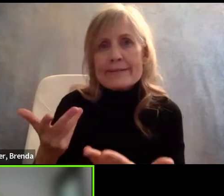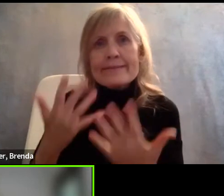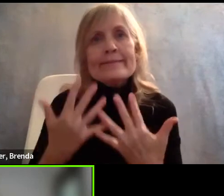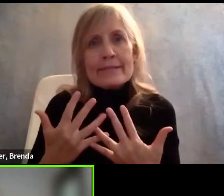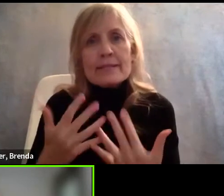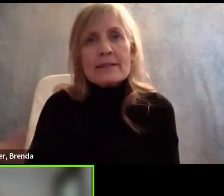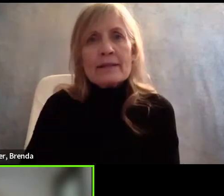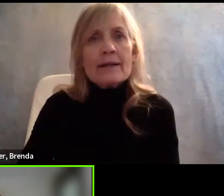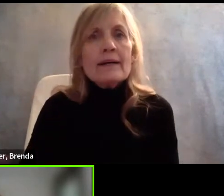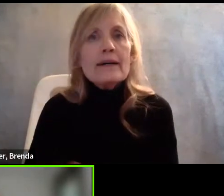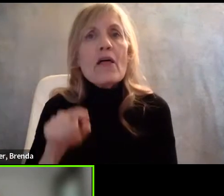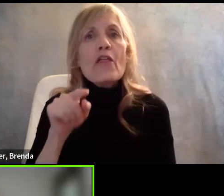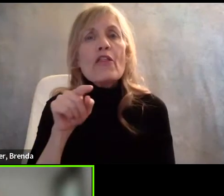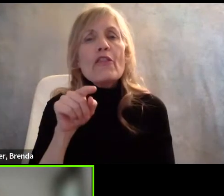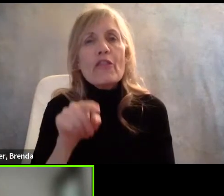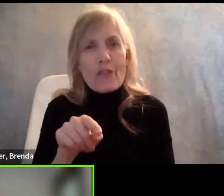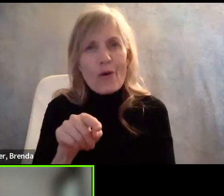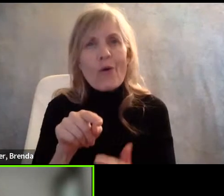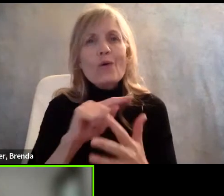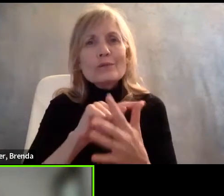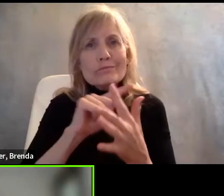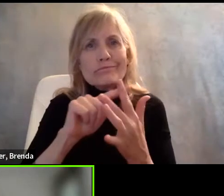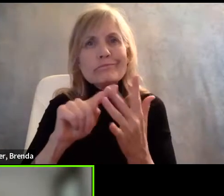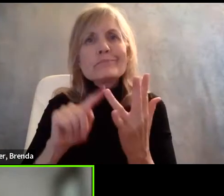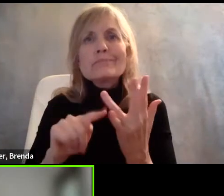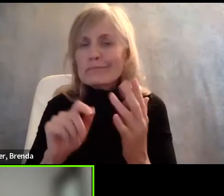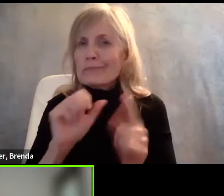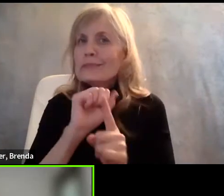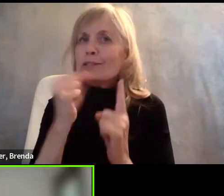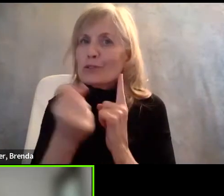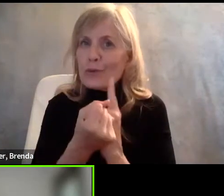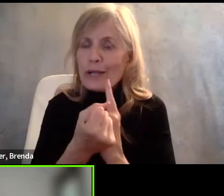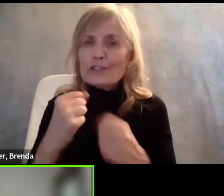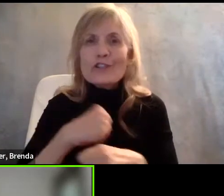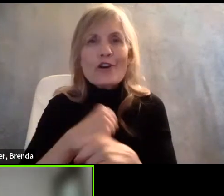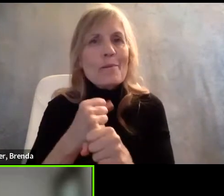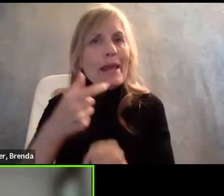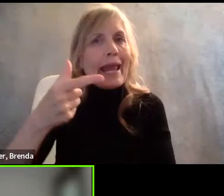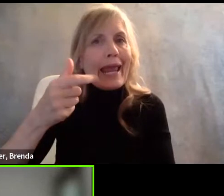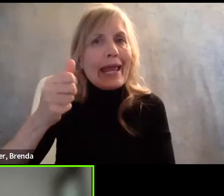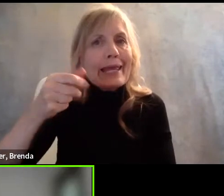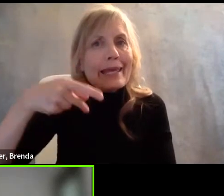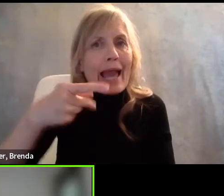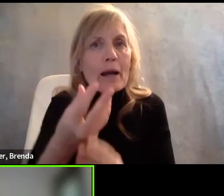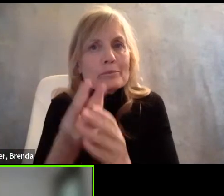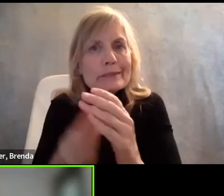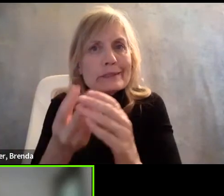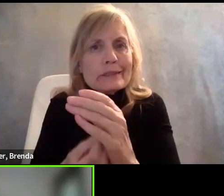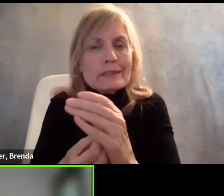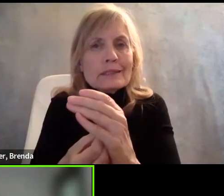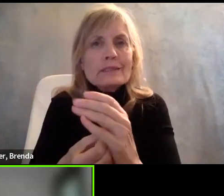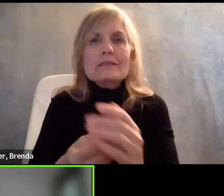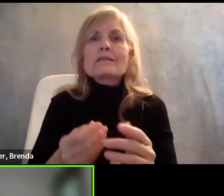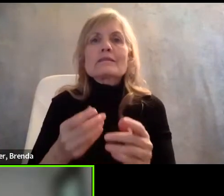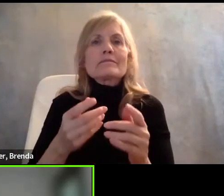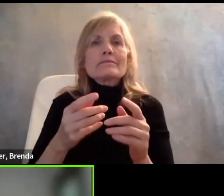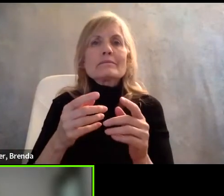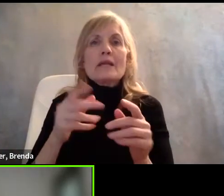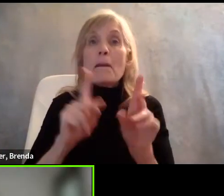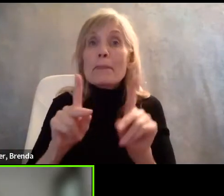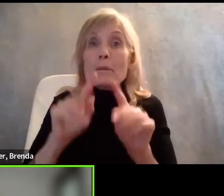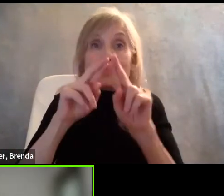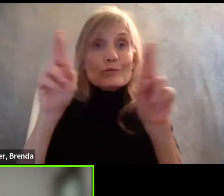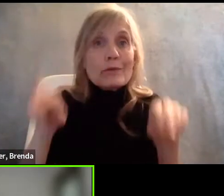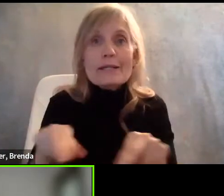these are creating these gaps in people's resumes. And then even in this time,